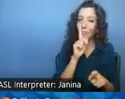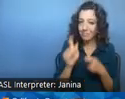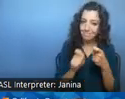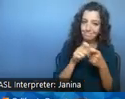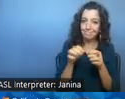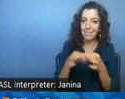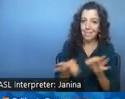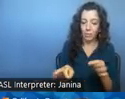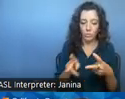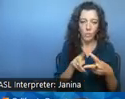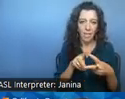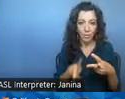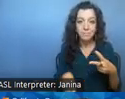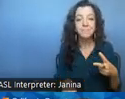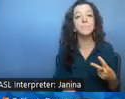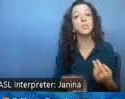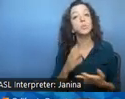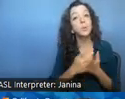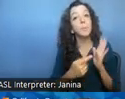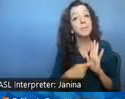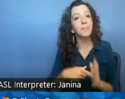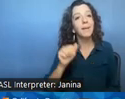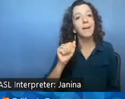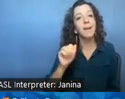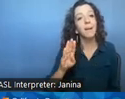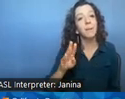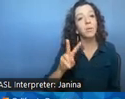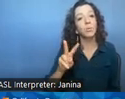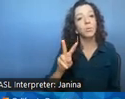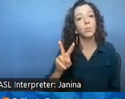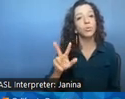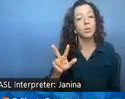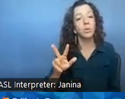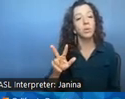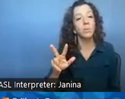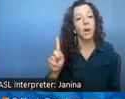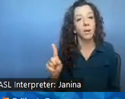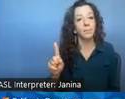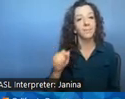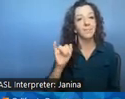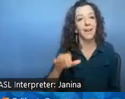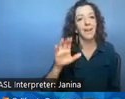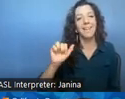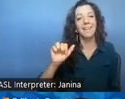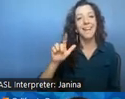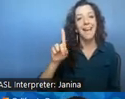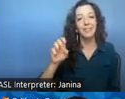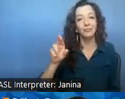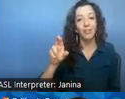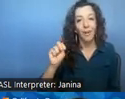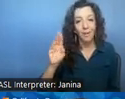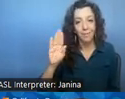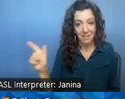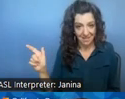language so you know a couple examples uh ab2331 this is a calderon bill uh you heard uh